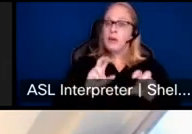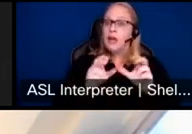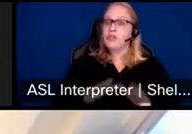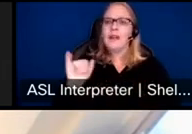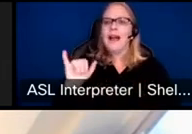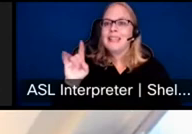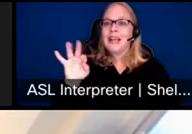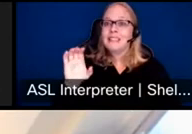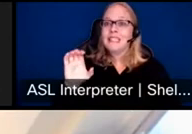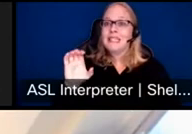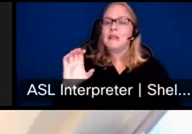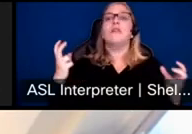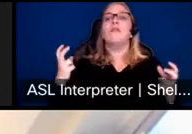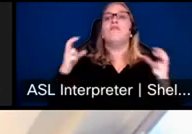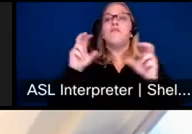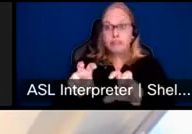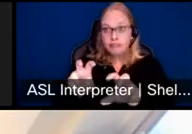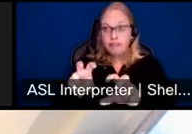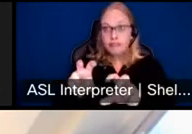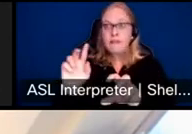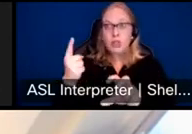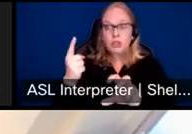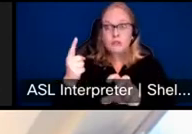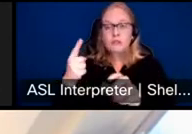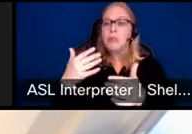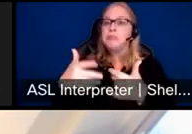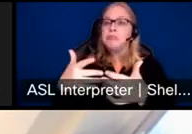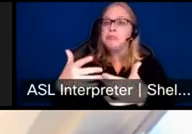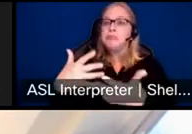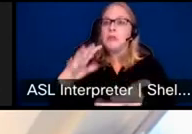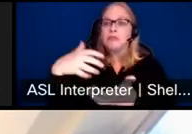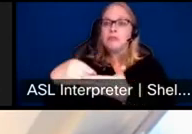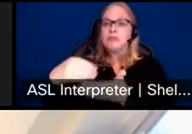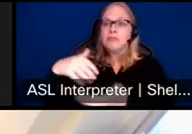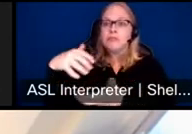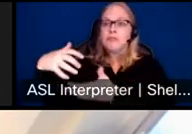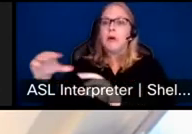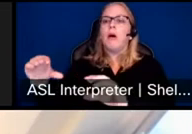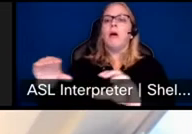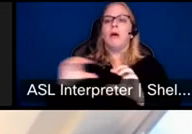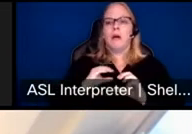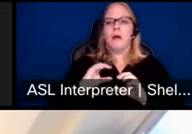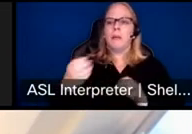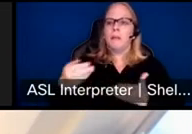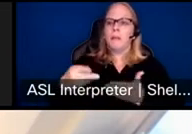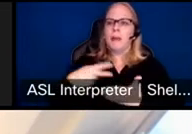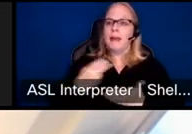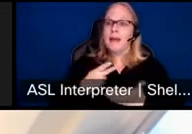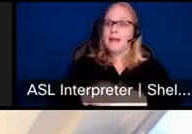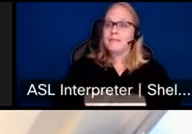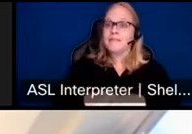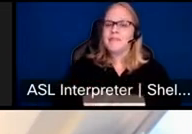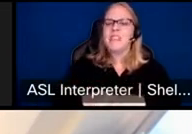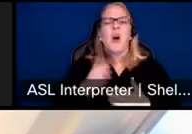if and when pre-agreed outcomes are achieved. And we'll share some more information on on this project if you're interested to learn more